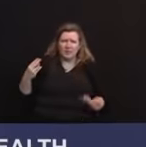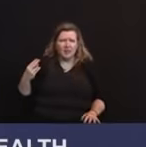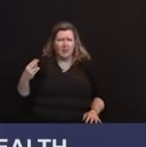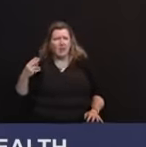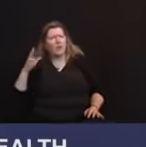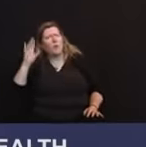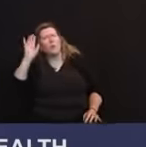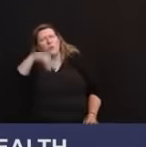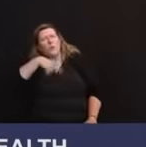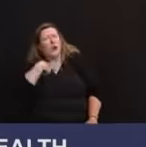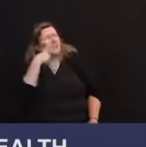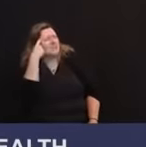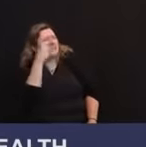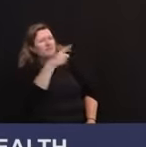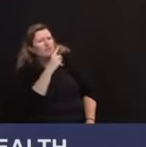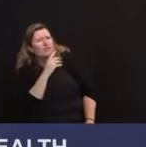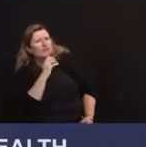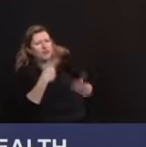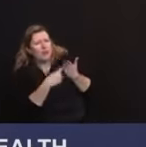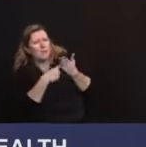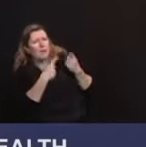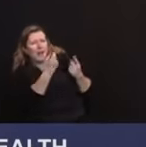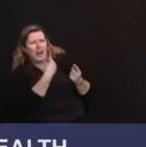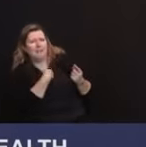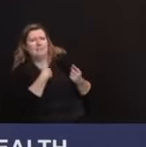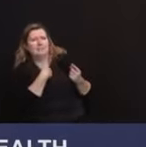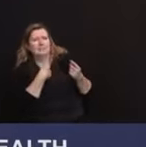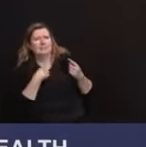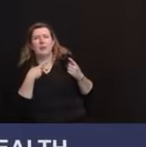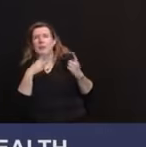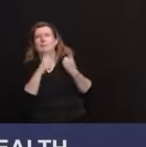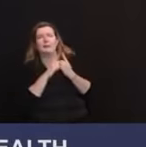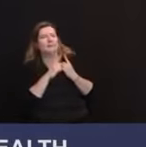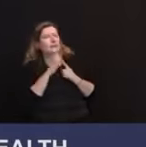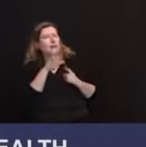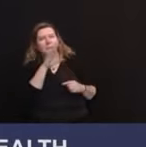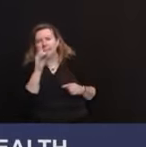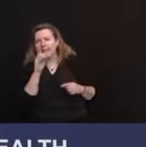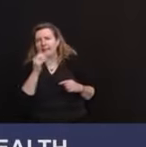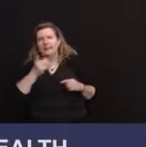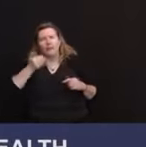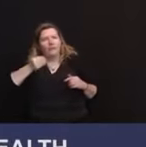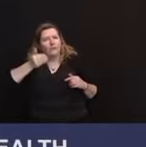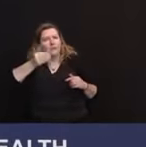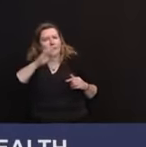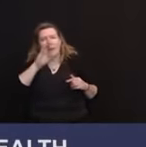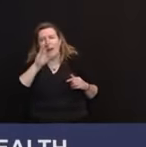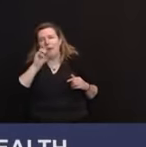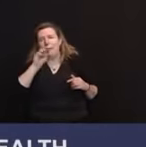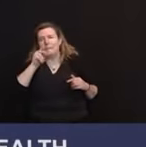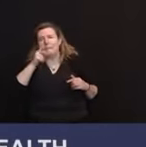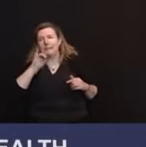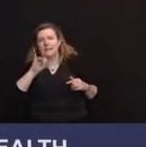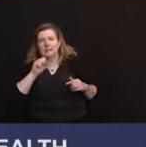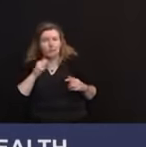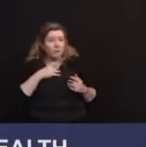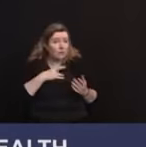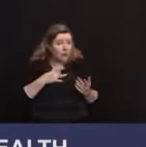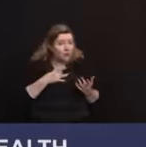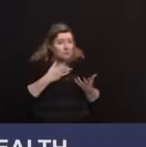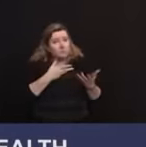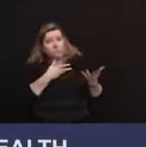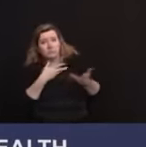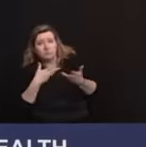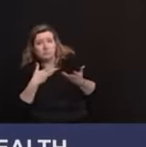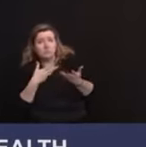likely. We're good, sir. We meet with companies all the time who come to us and we always, if we think they're legitimate and they've got oomph and